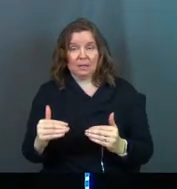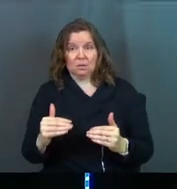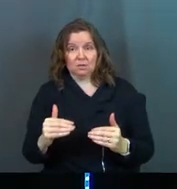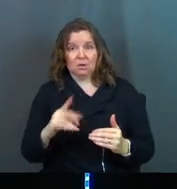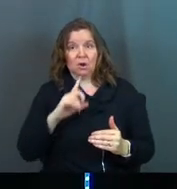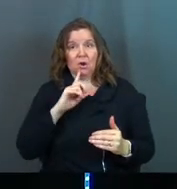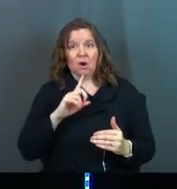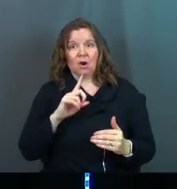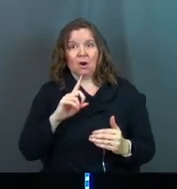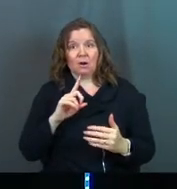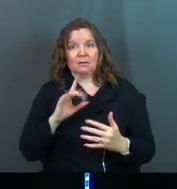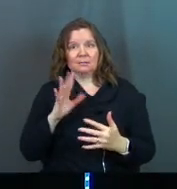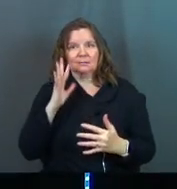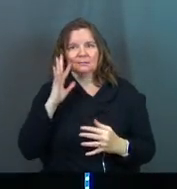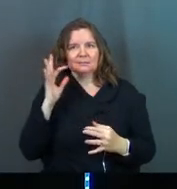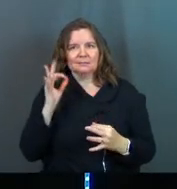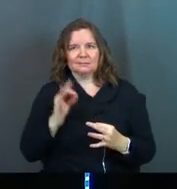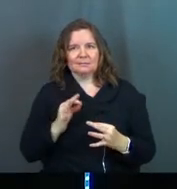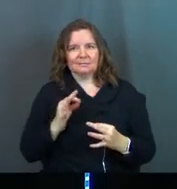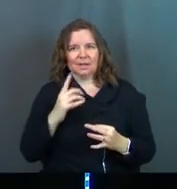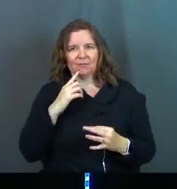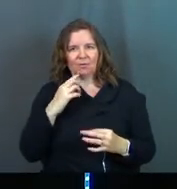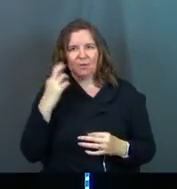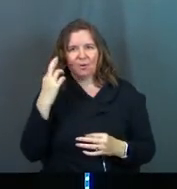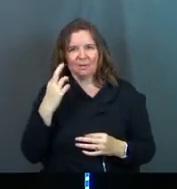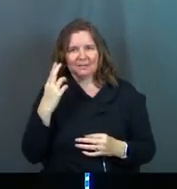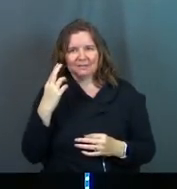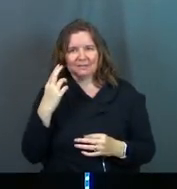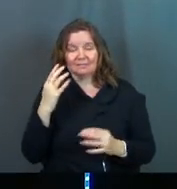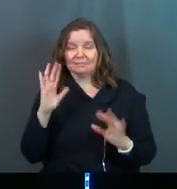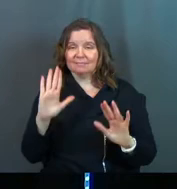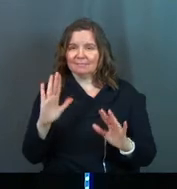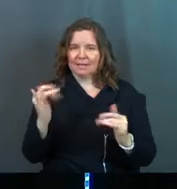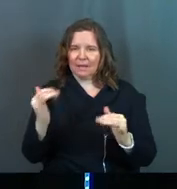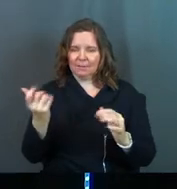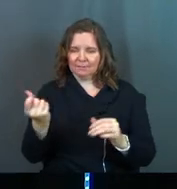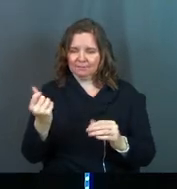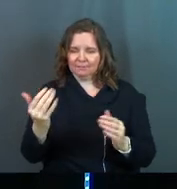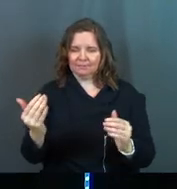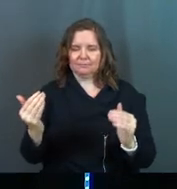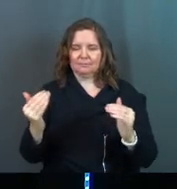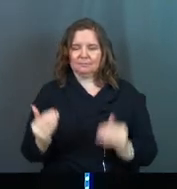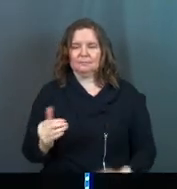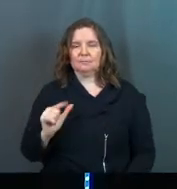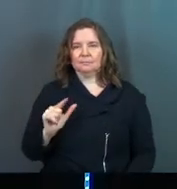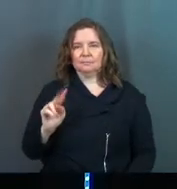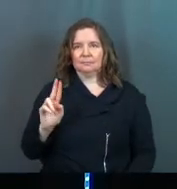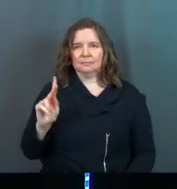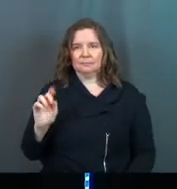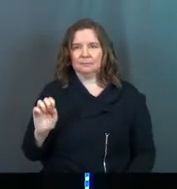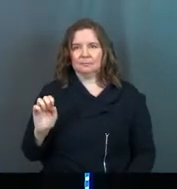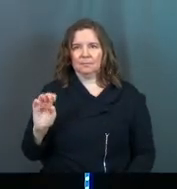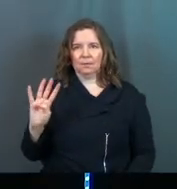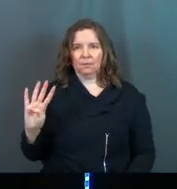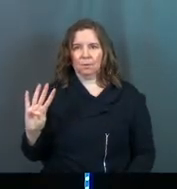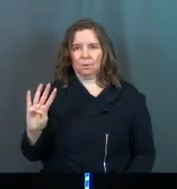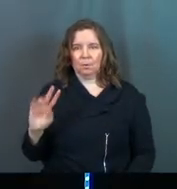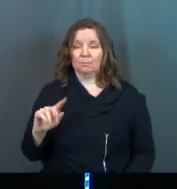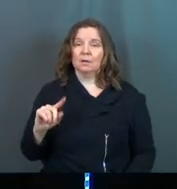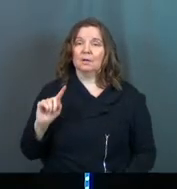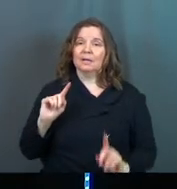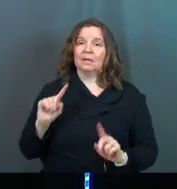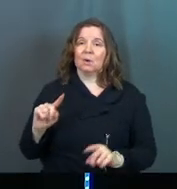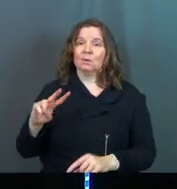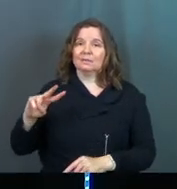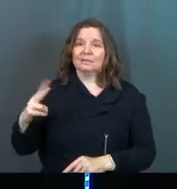are chosen for a reason. Okay, now go to Luke 4. So this is going to be a second town that